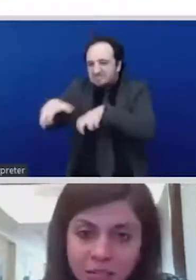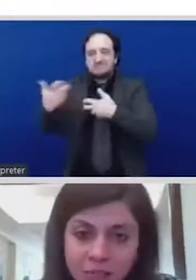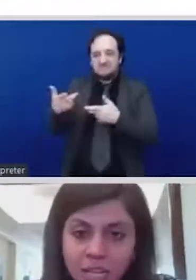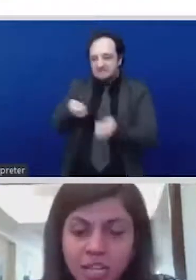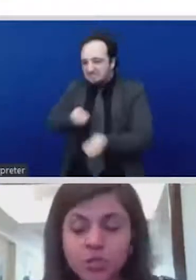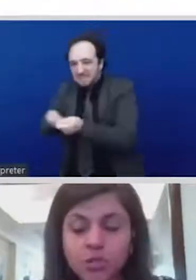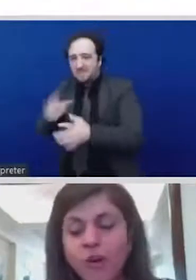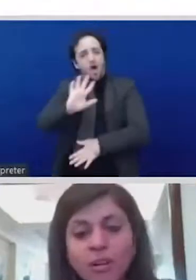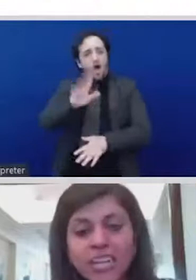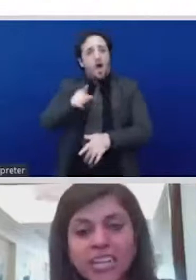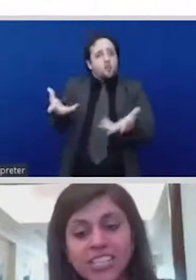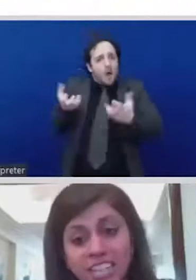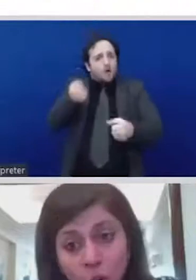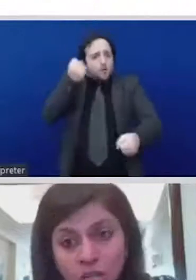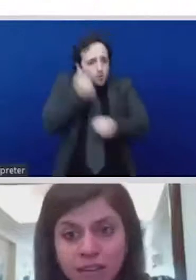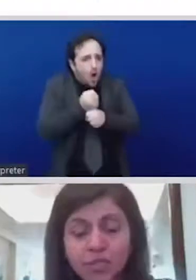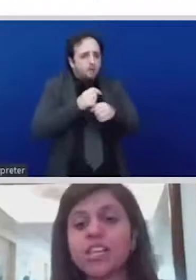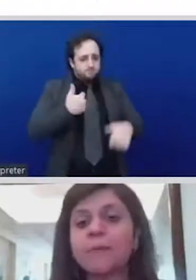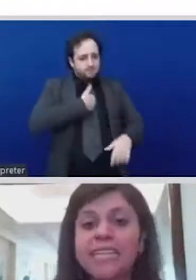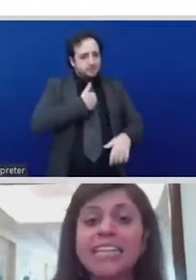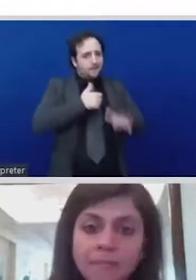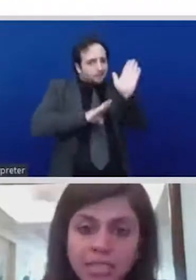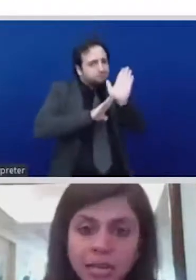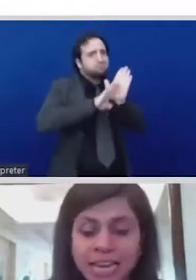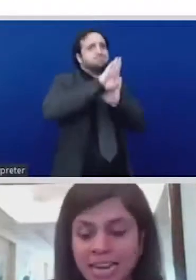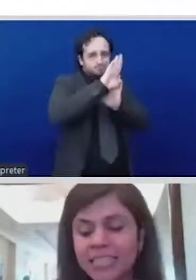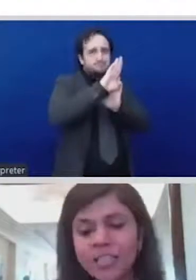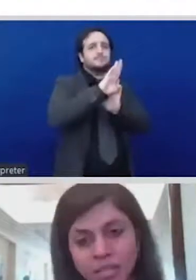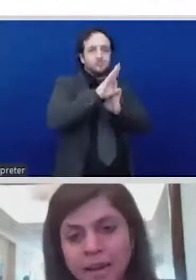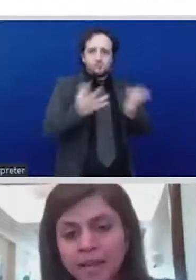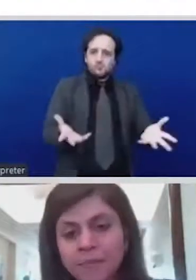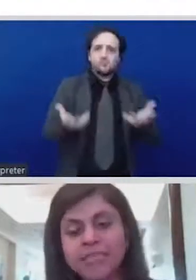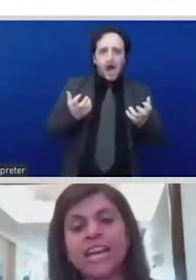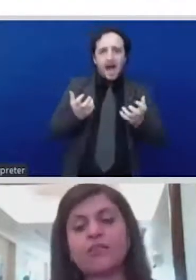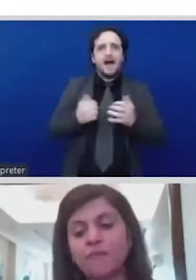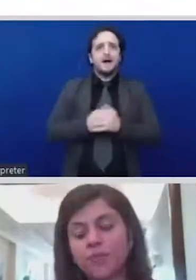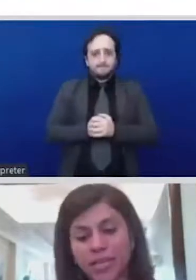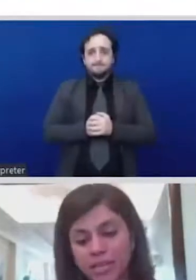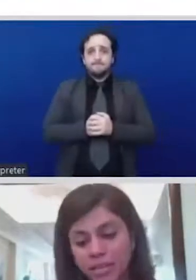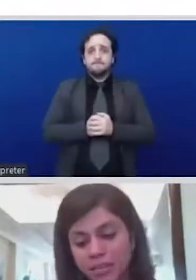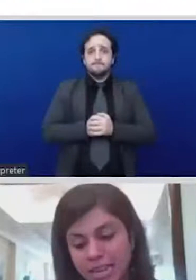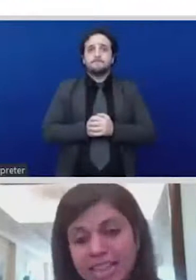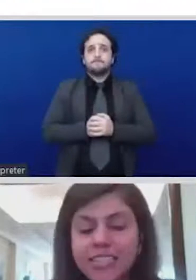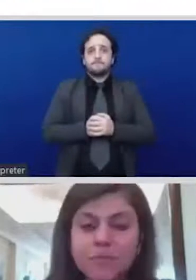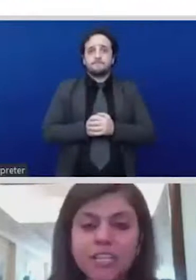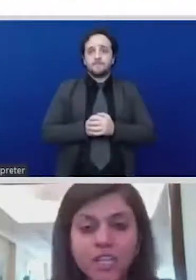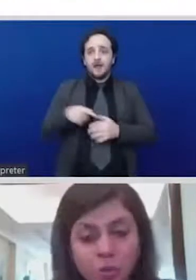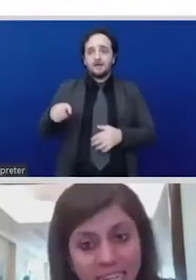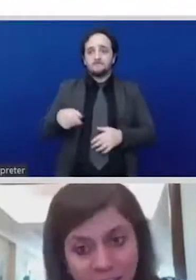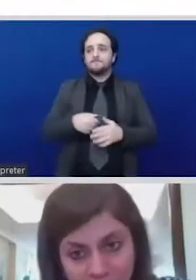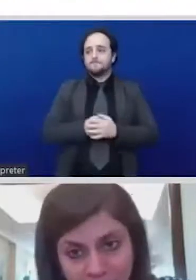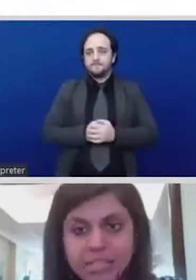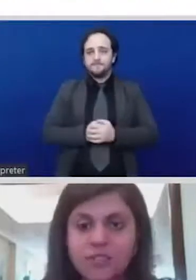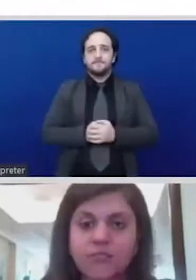linkages at local level those are completely missing and I think during the pandemic this kind of the inaccessibility only